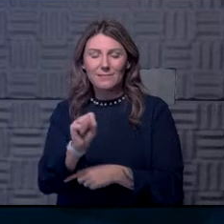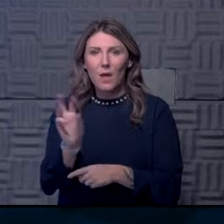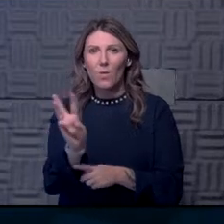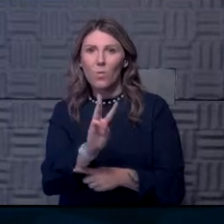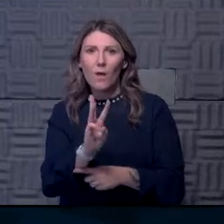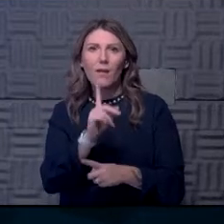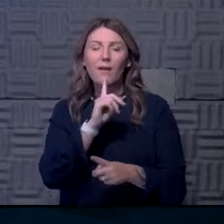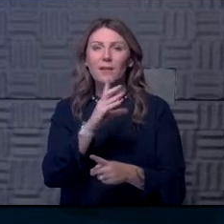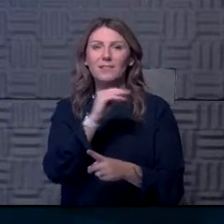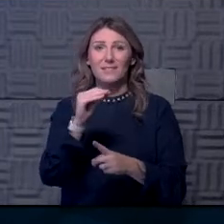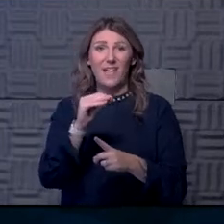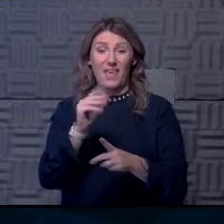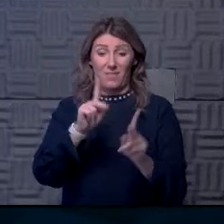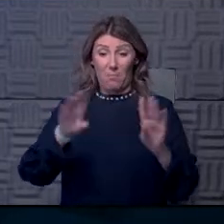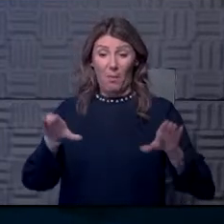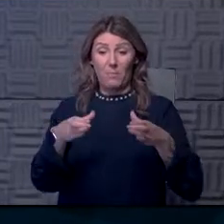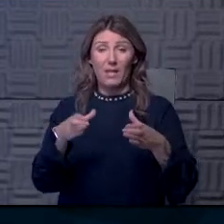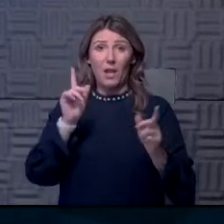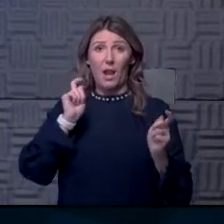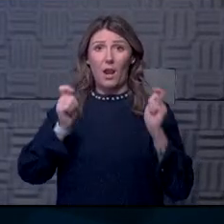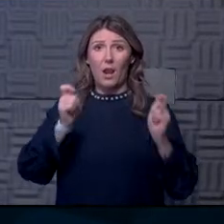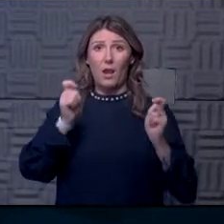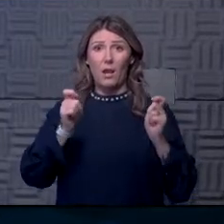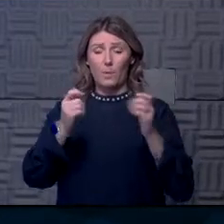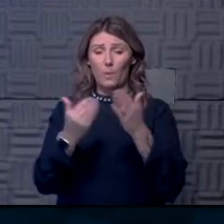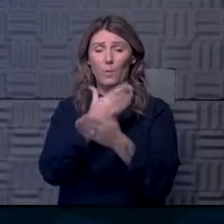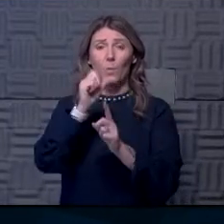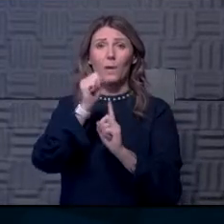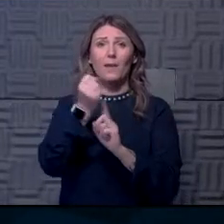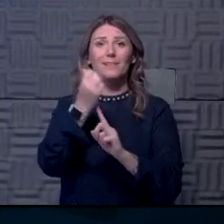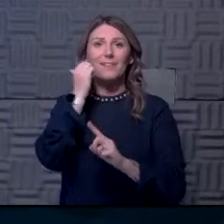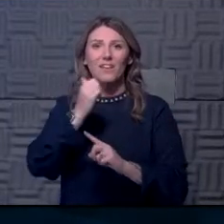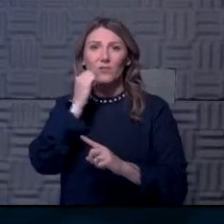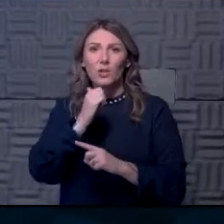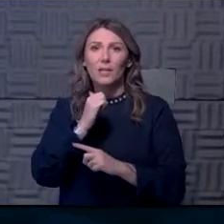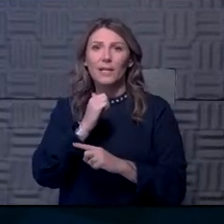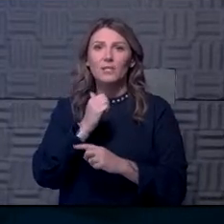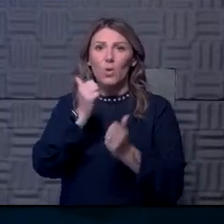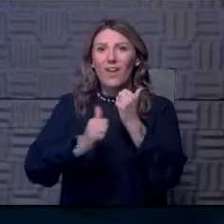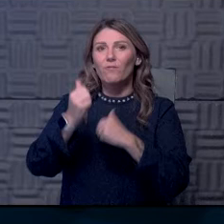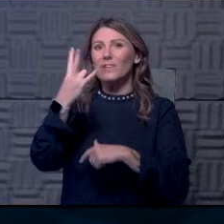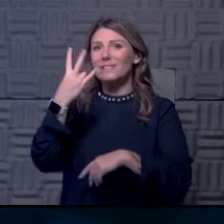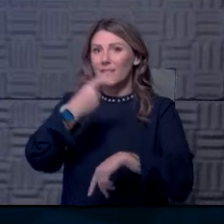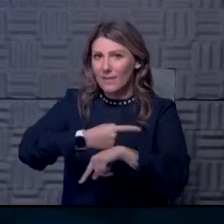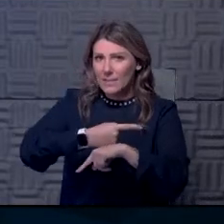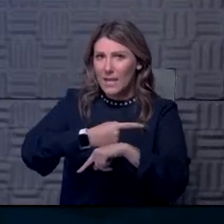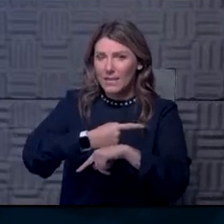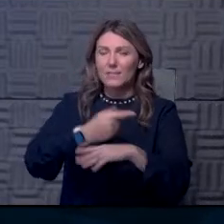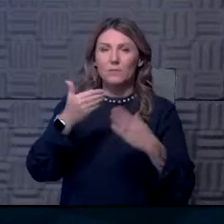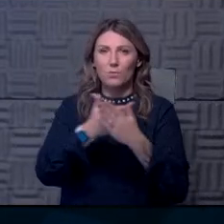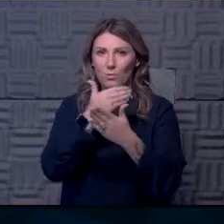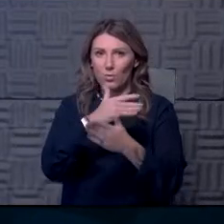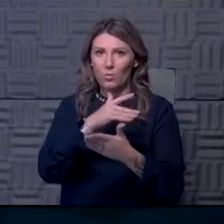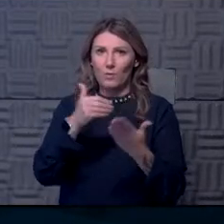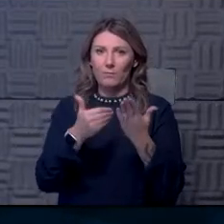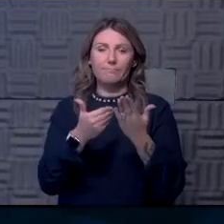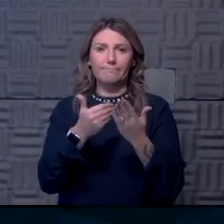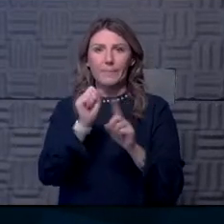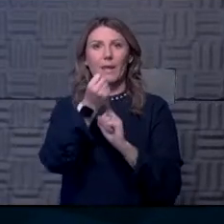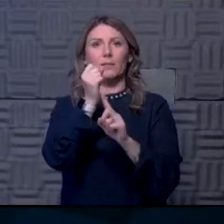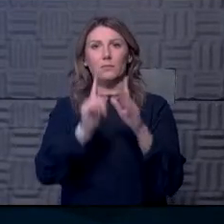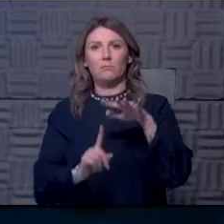number of new cases per day, the seven day average number of new cases per day. And this is